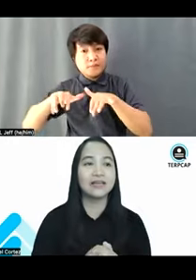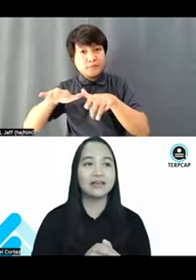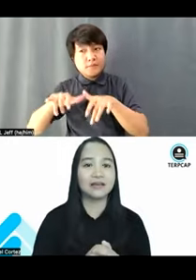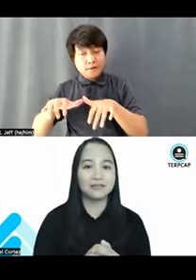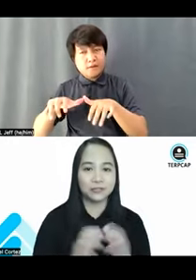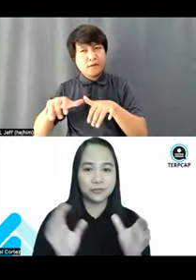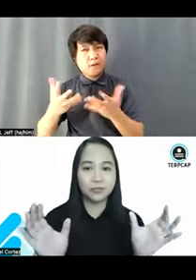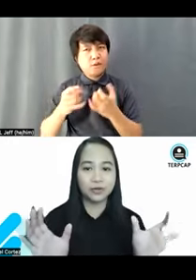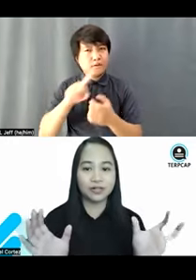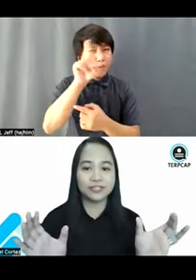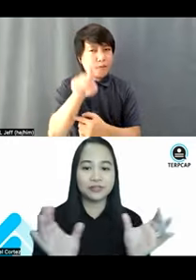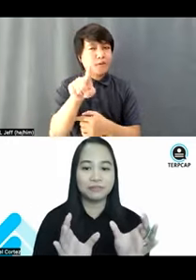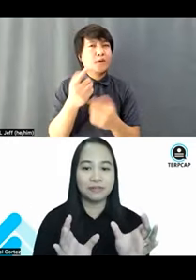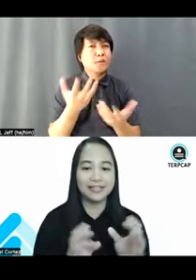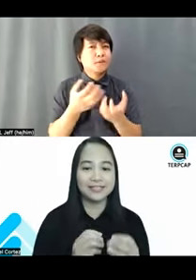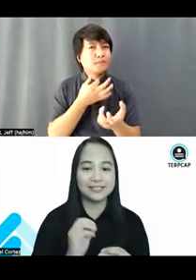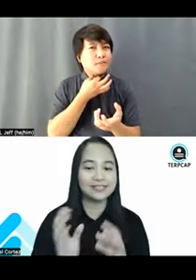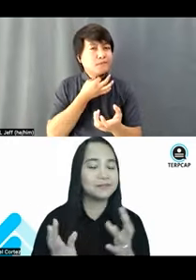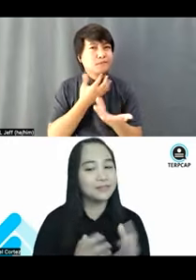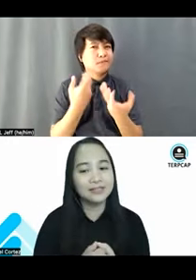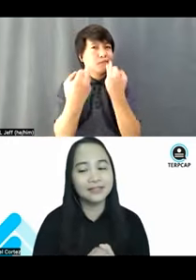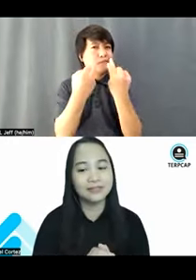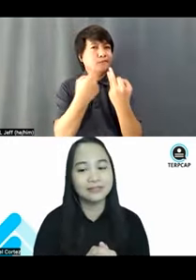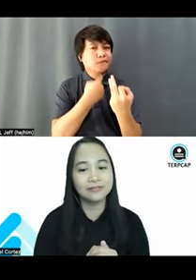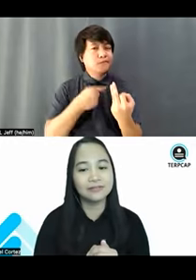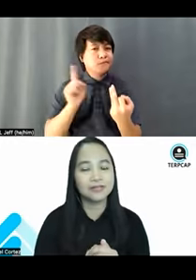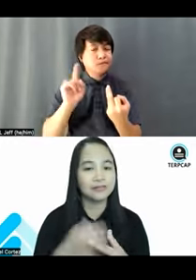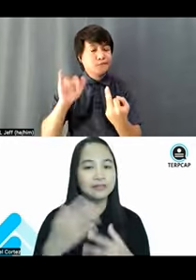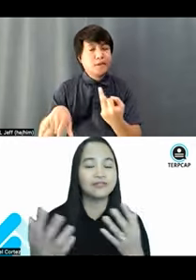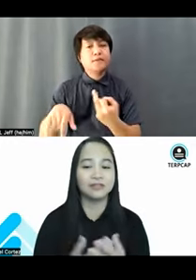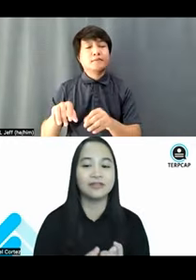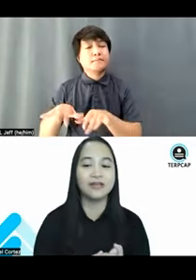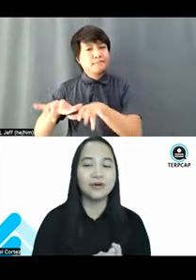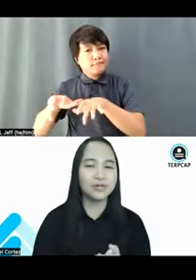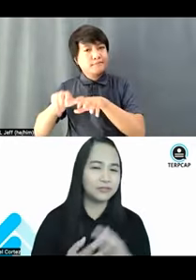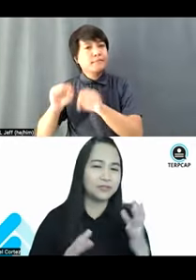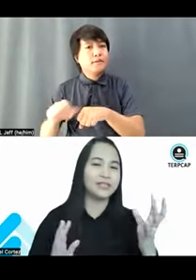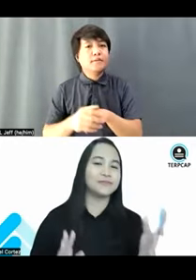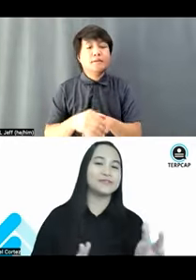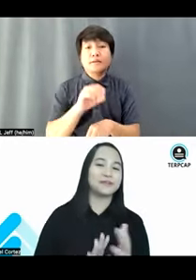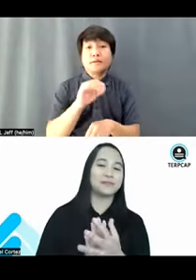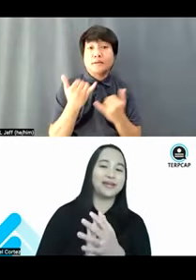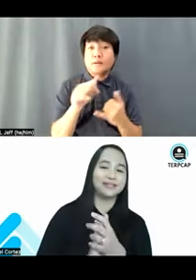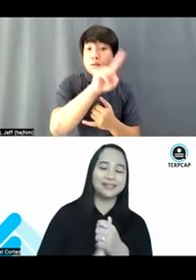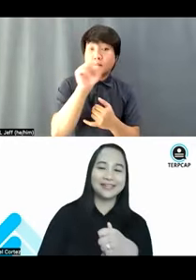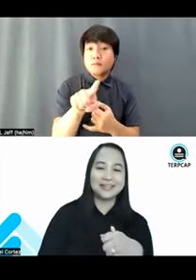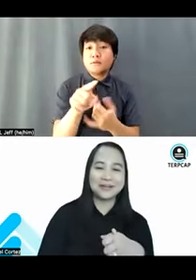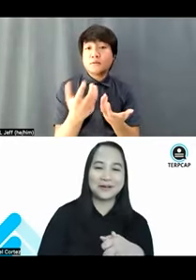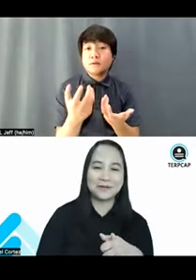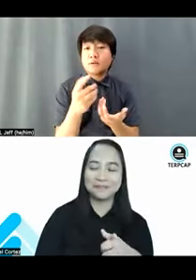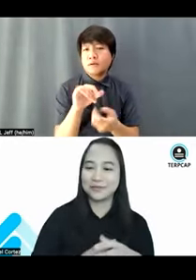the two words combined disability includes inclusion, what usually comes to your mind,